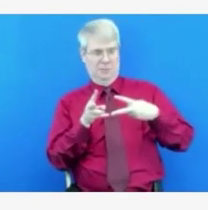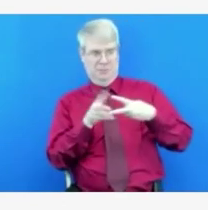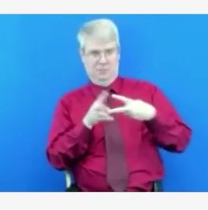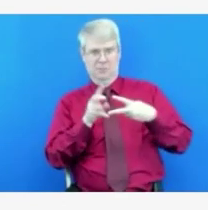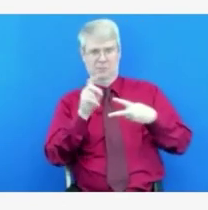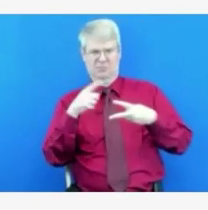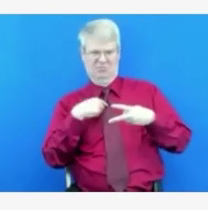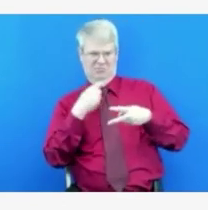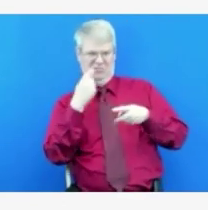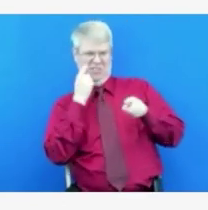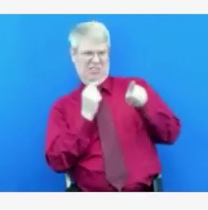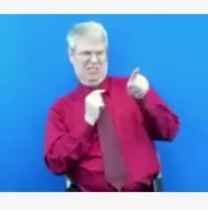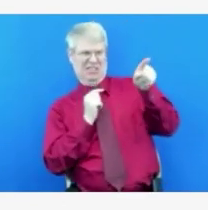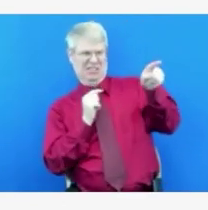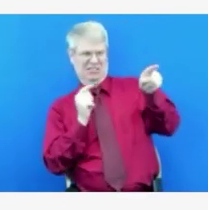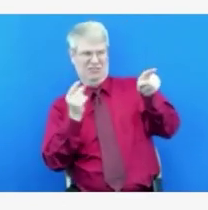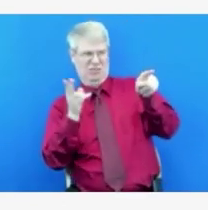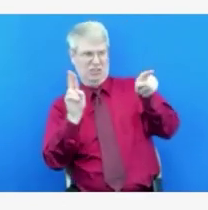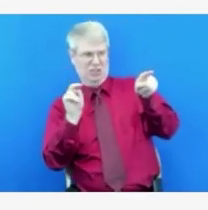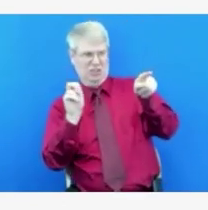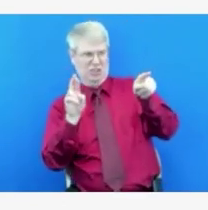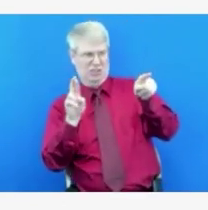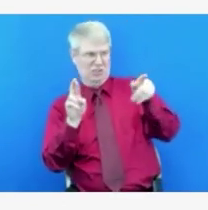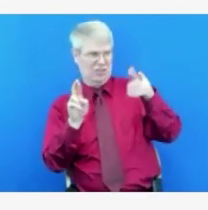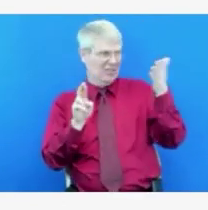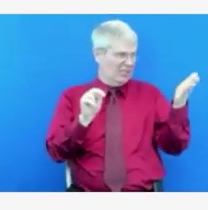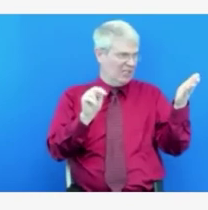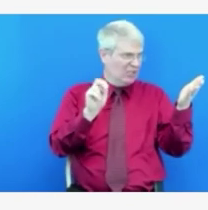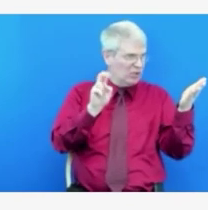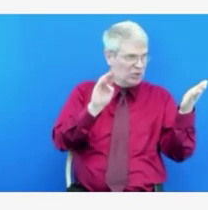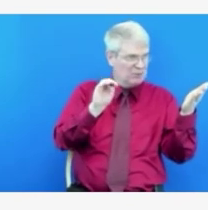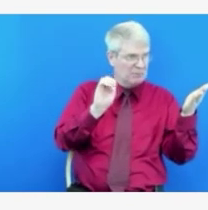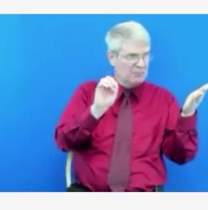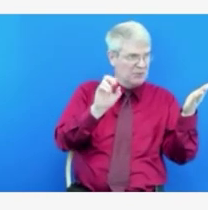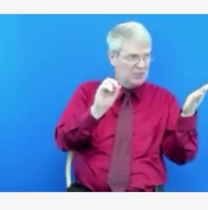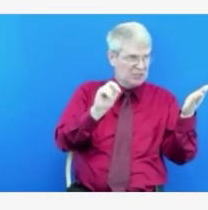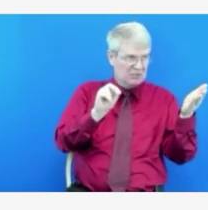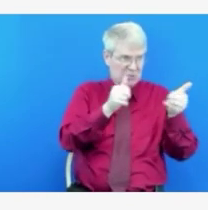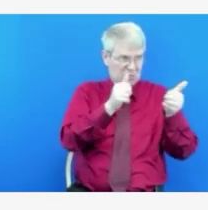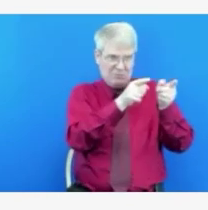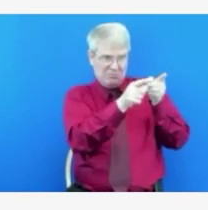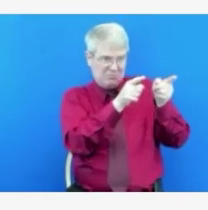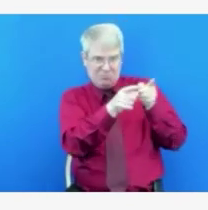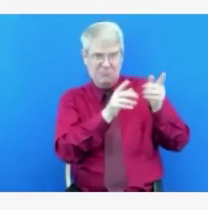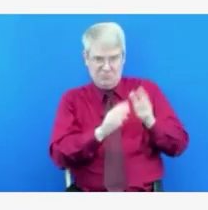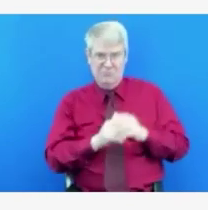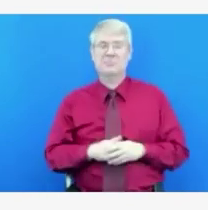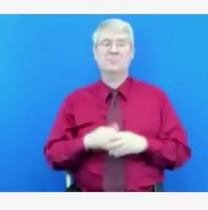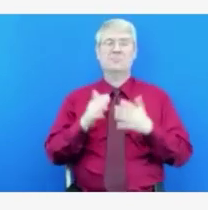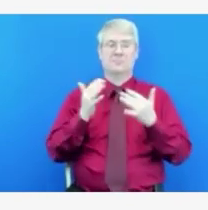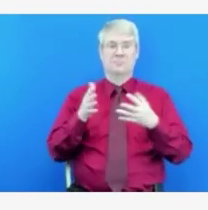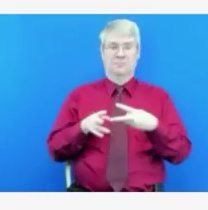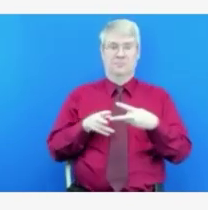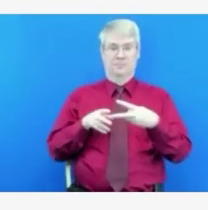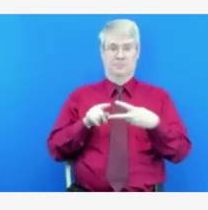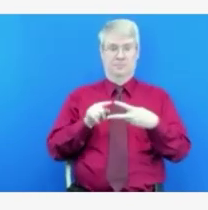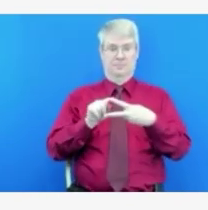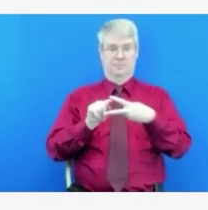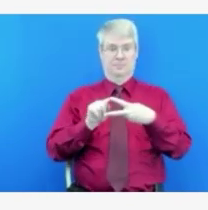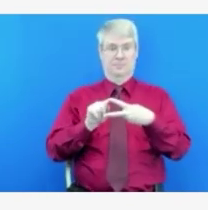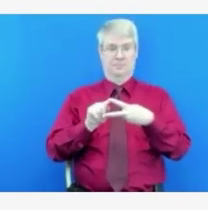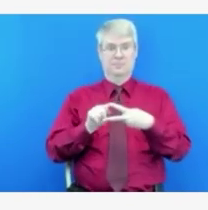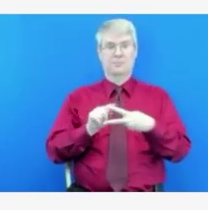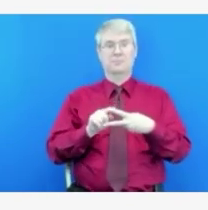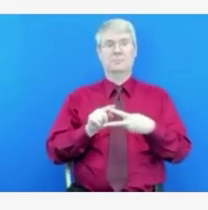want to jump in on the first one. Her first question is, if there's time, or I'm sorry, hospitalizations have decreased, but admissions remain